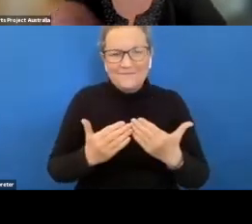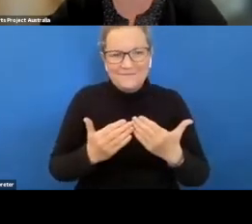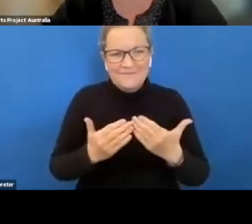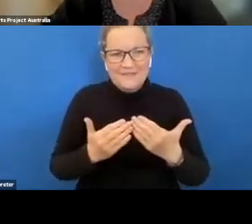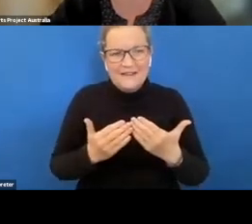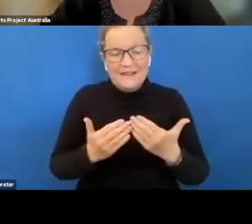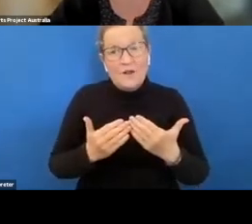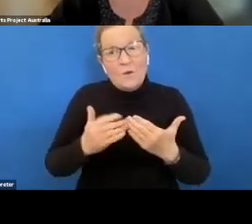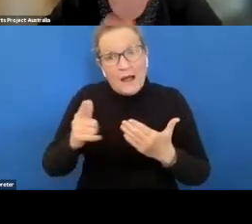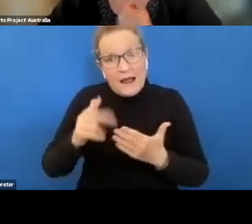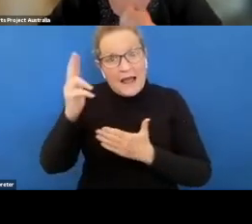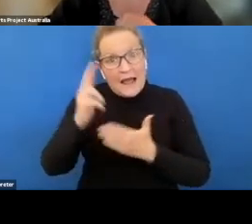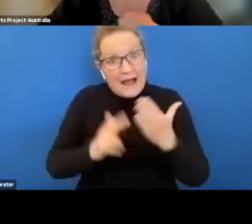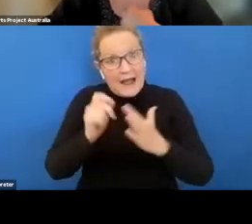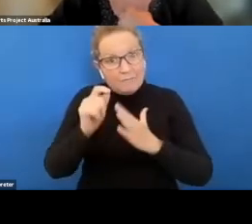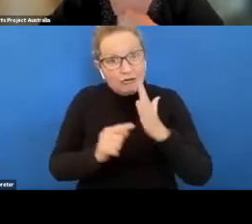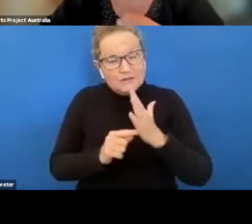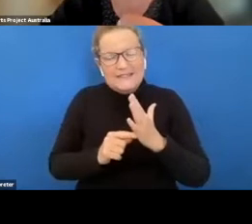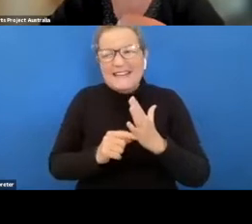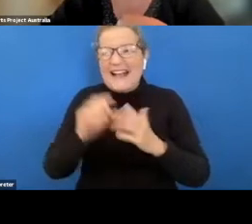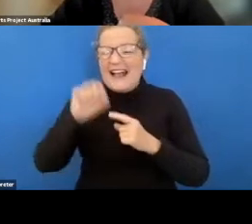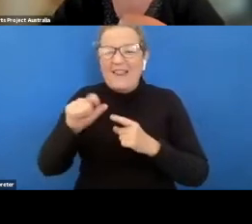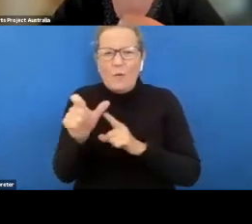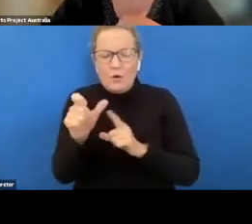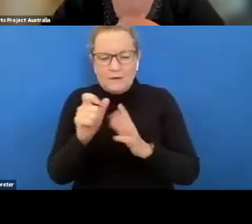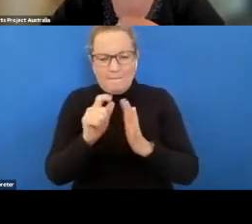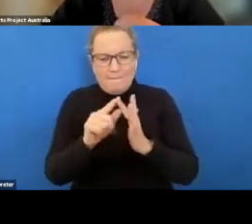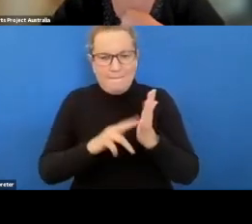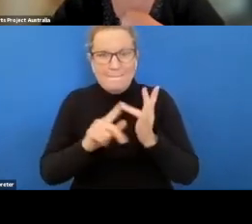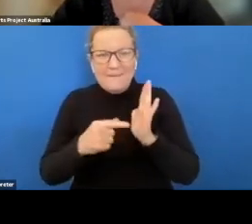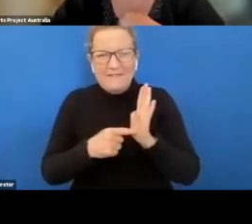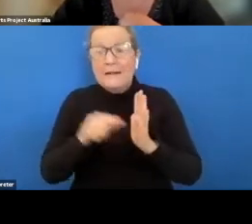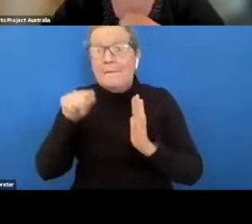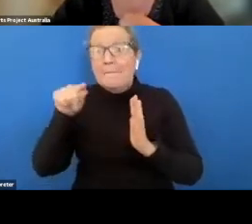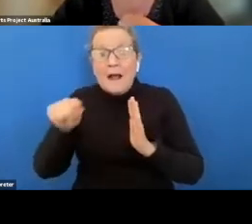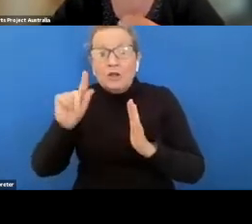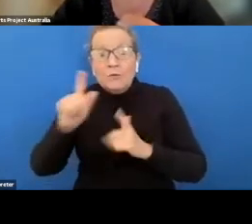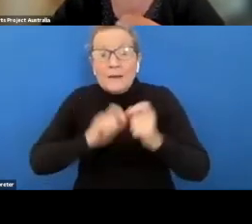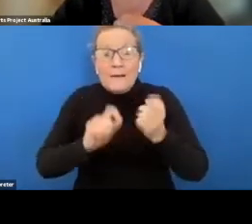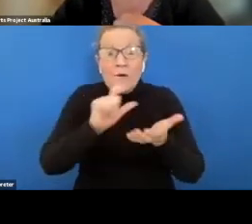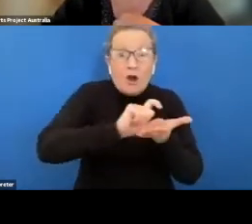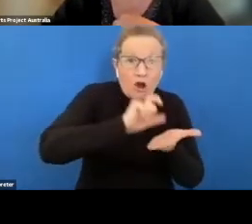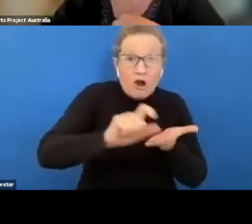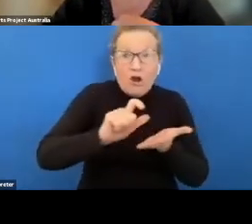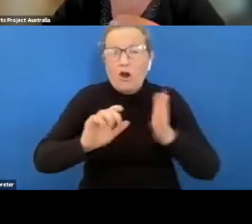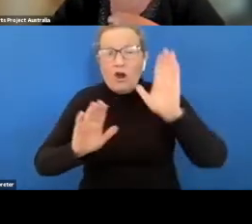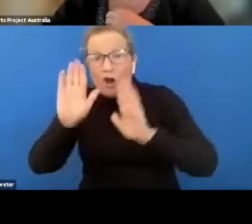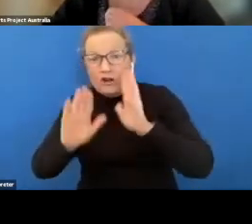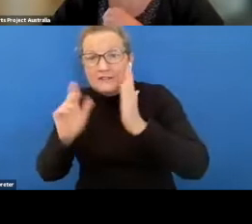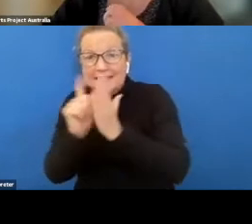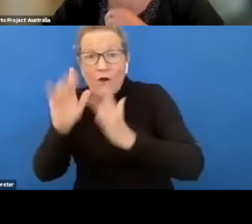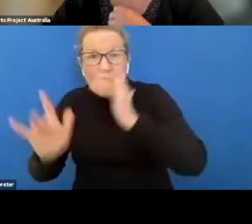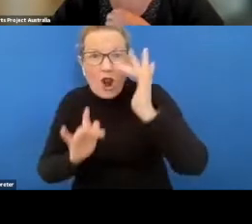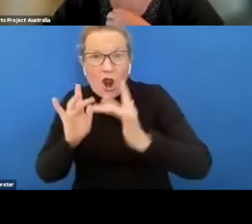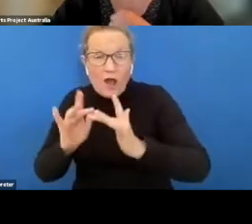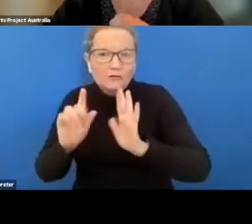project did an amazing pivot during covid with really pushing instagram online auction sales to represent the artists so